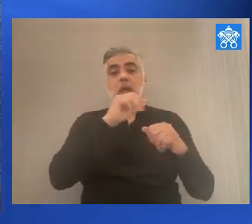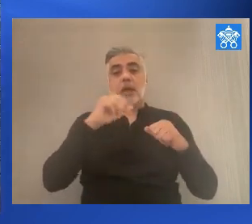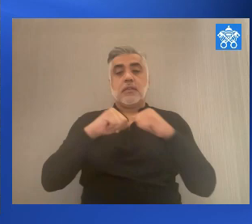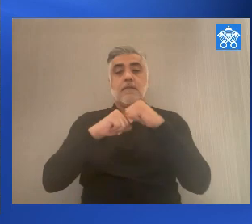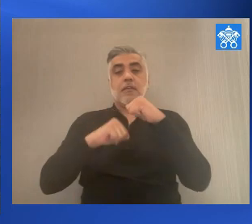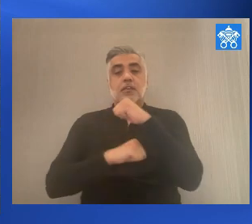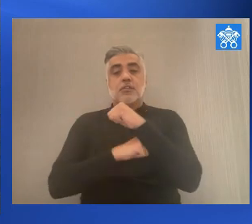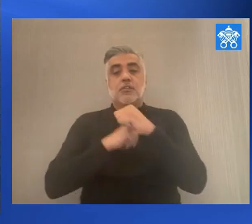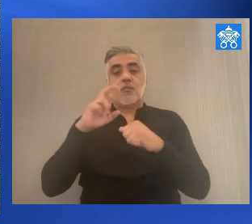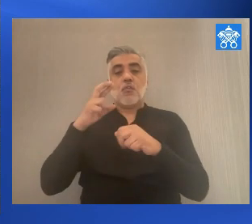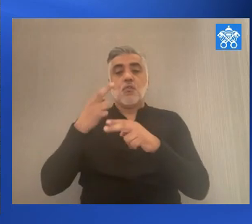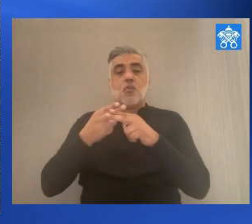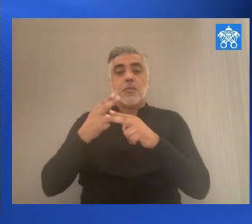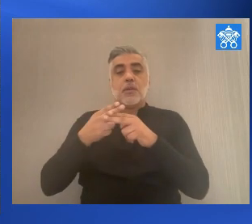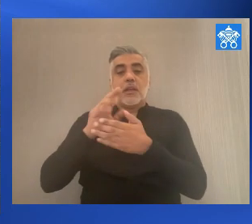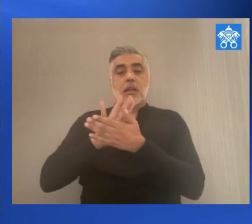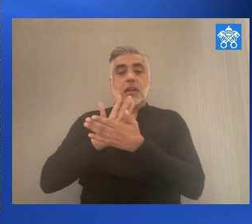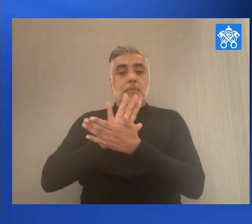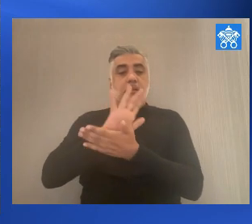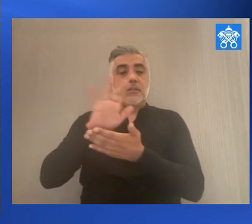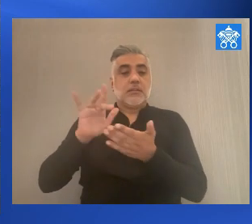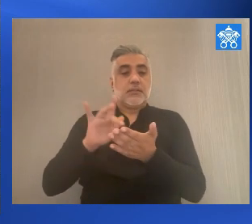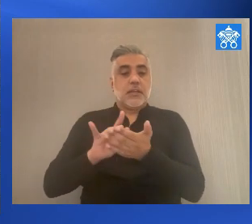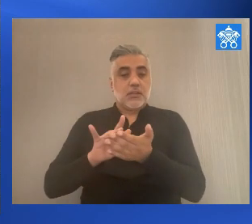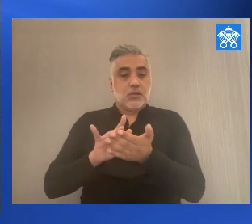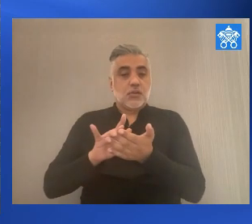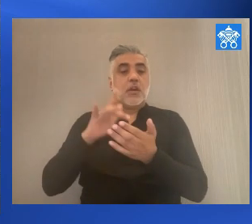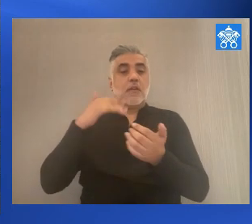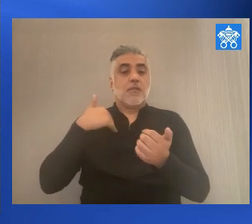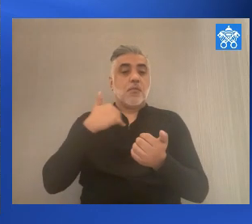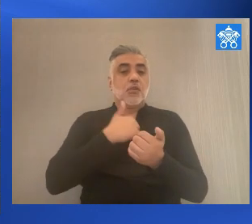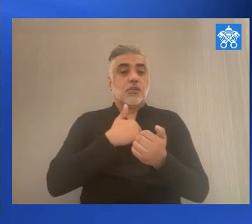the Lord of Miracles feast